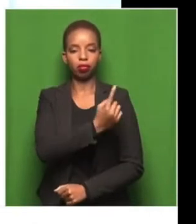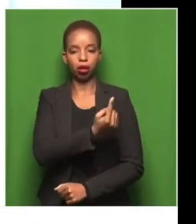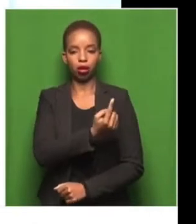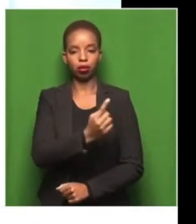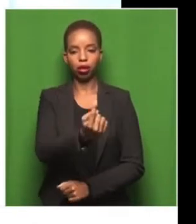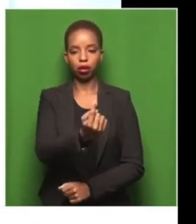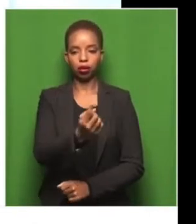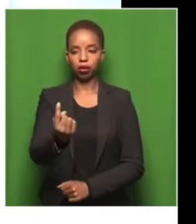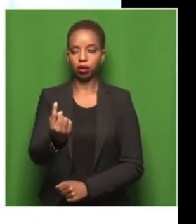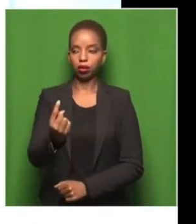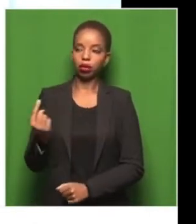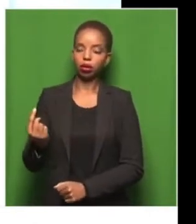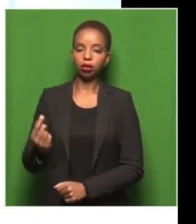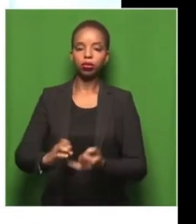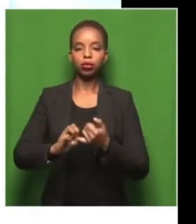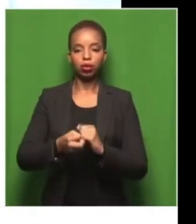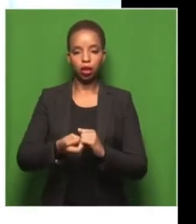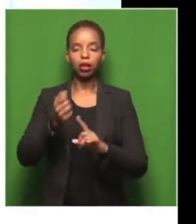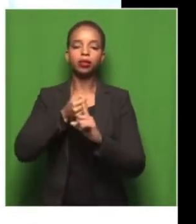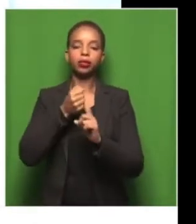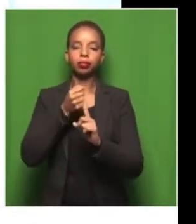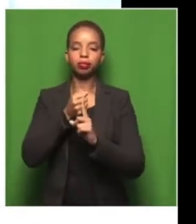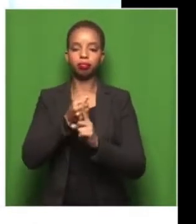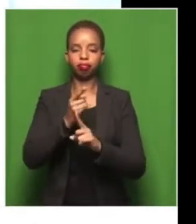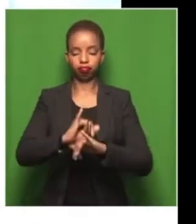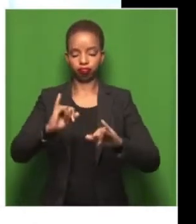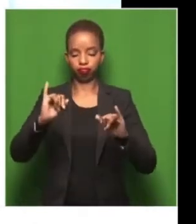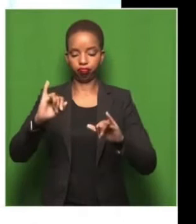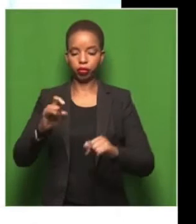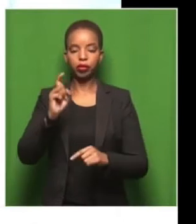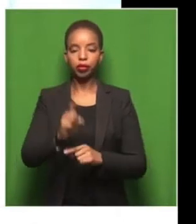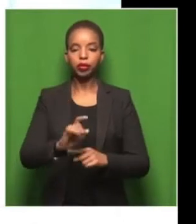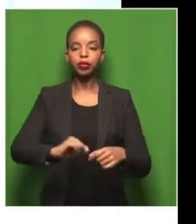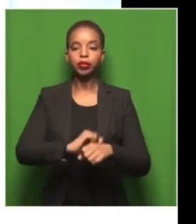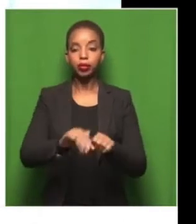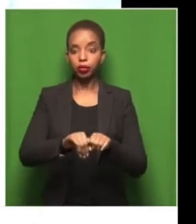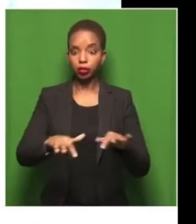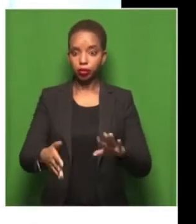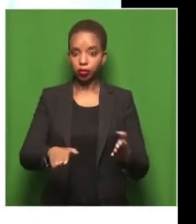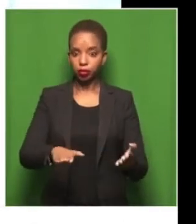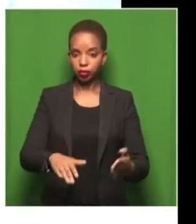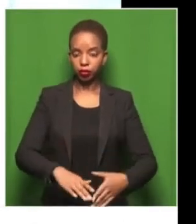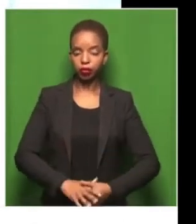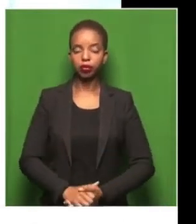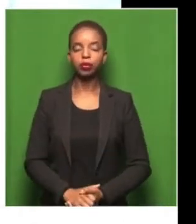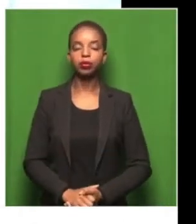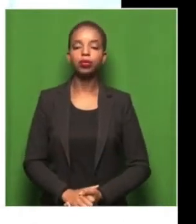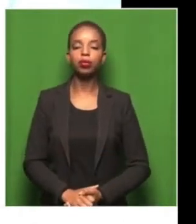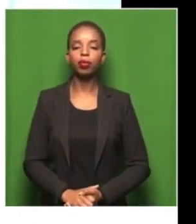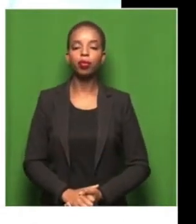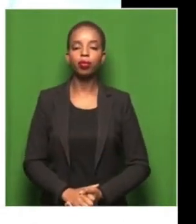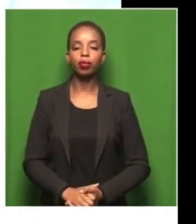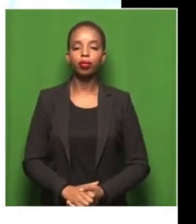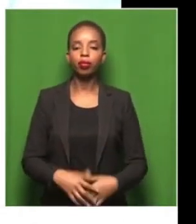to try and fight this awful deadly virus. And how minutes